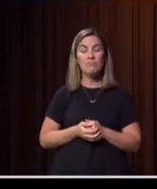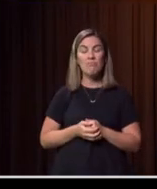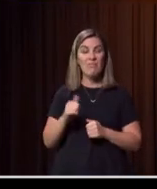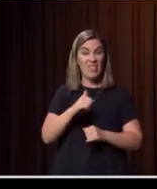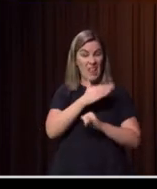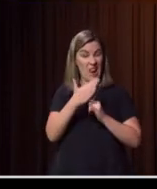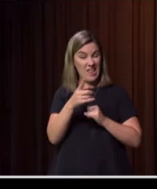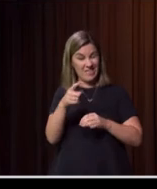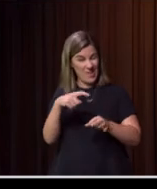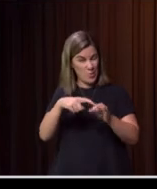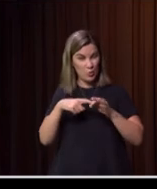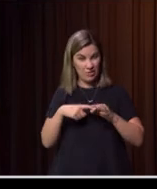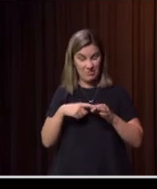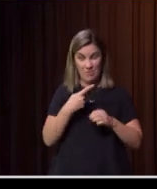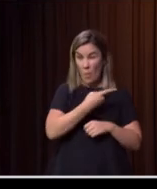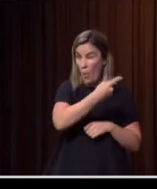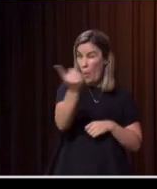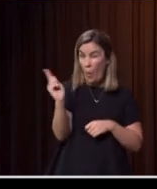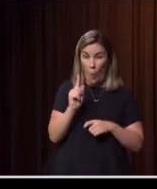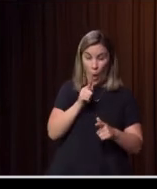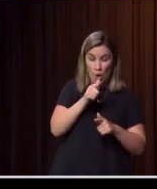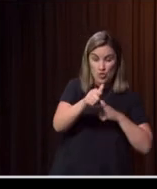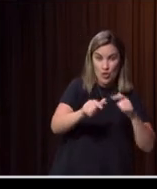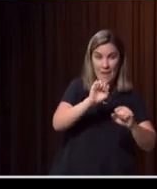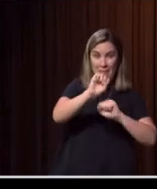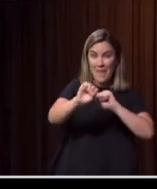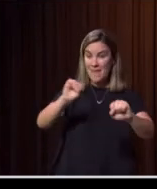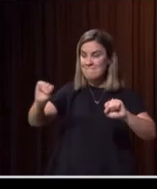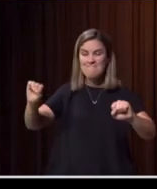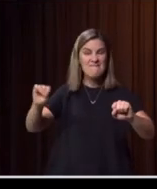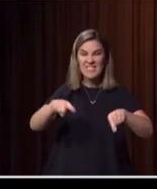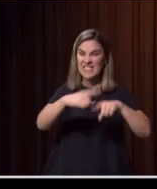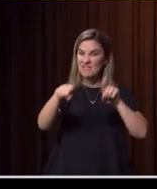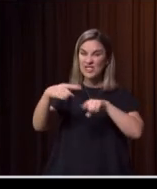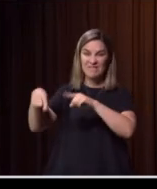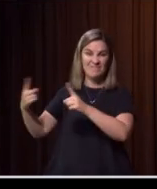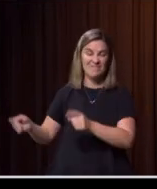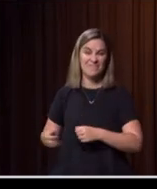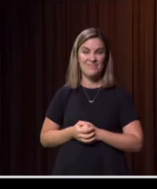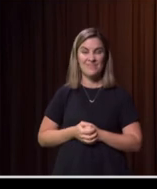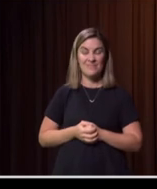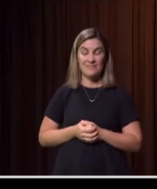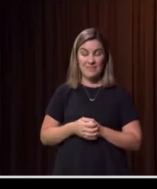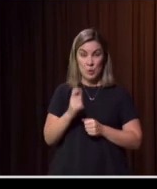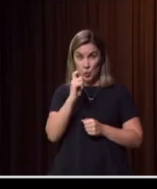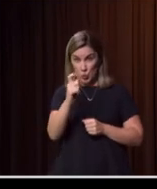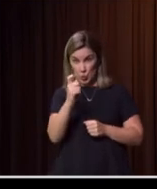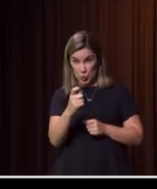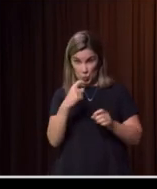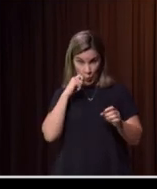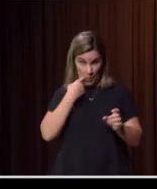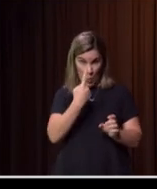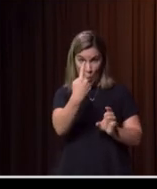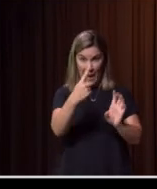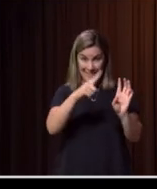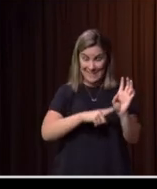everybody's journey is different. Even down in Cobargo this morning, we're about to hit the anniversary in a couple of weeks time of when the fire hit that town.